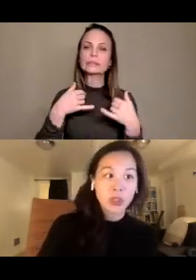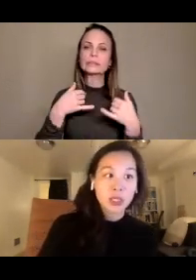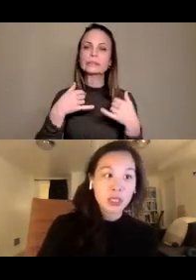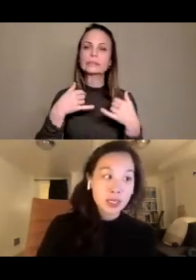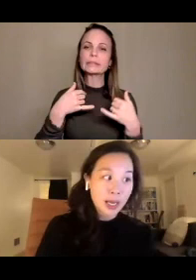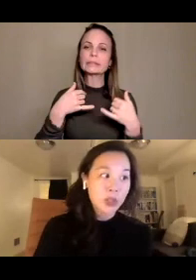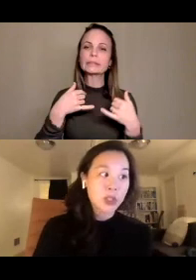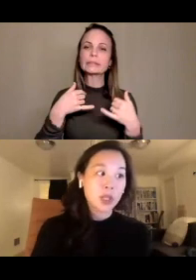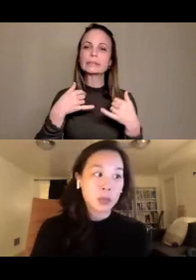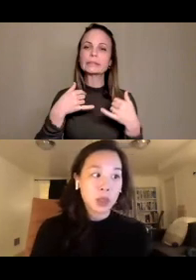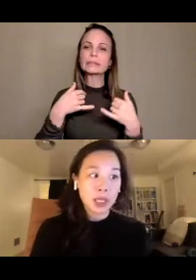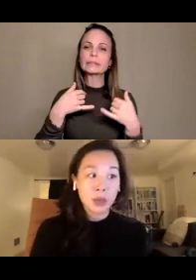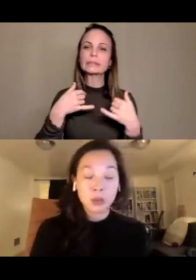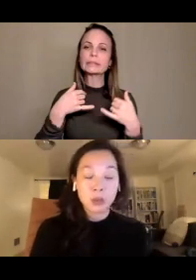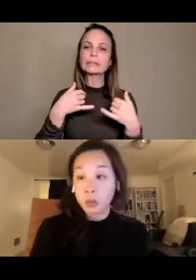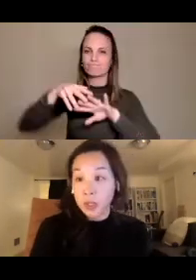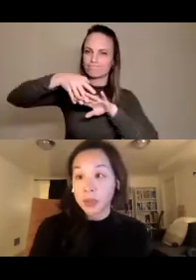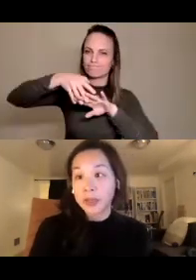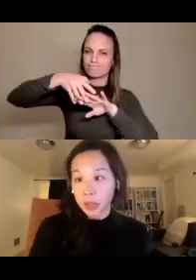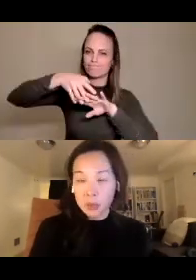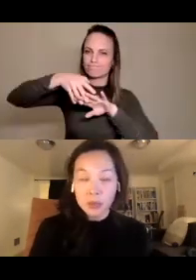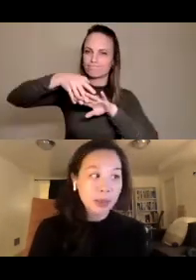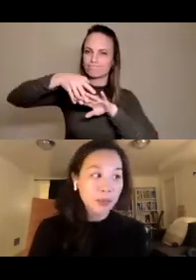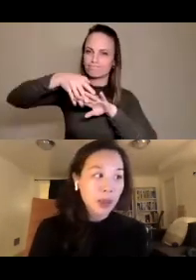aspirations and desires of the community and the plan for everybody. you. you.